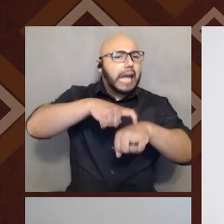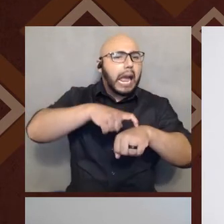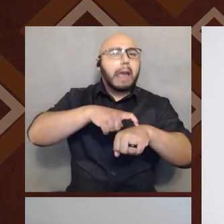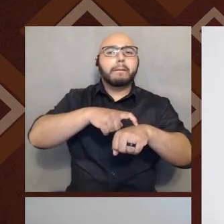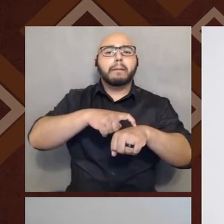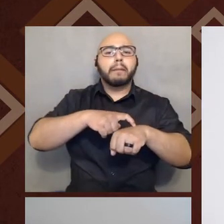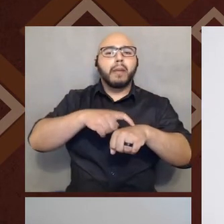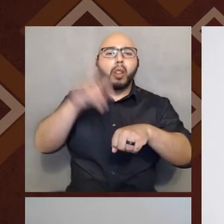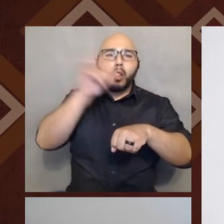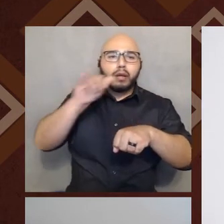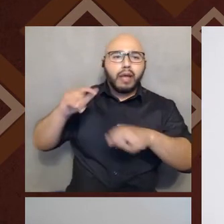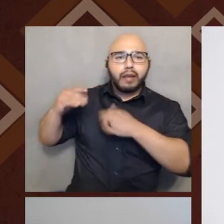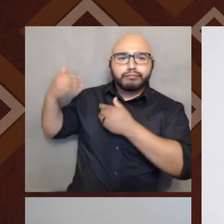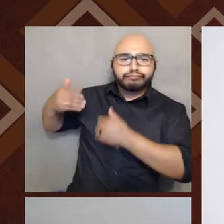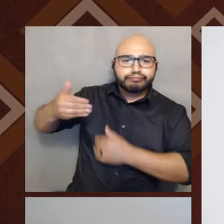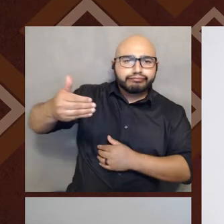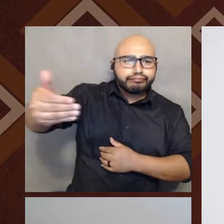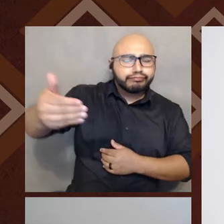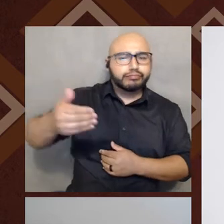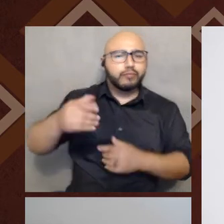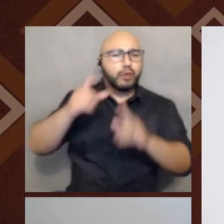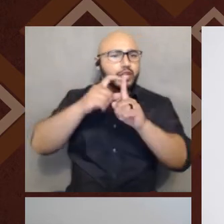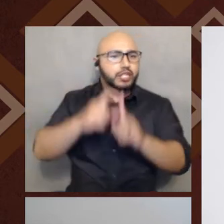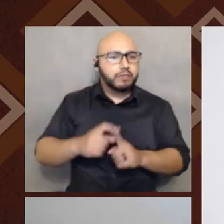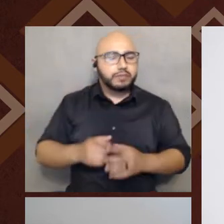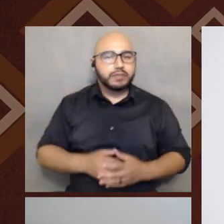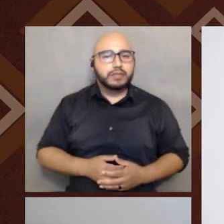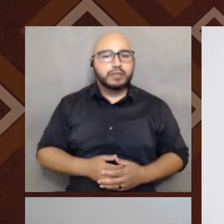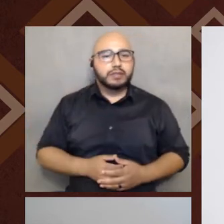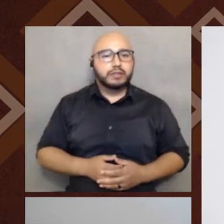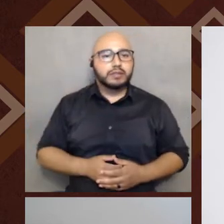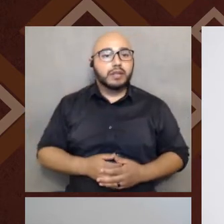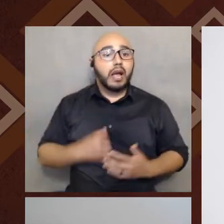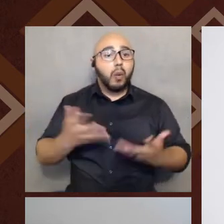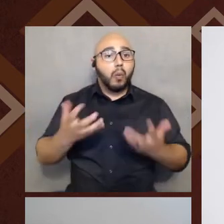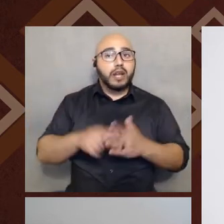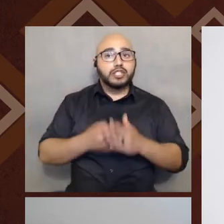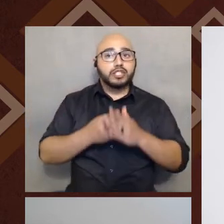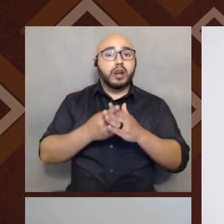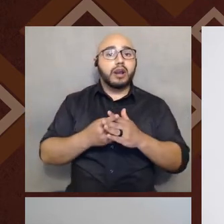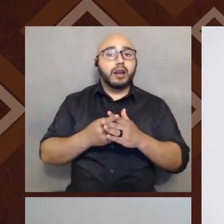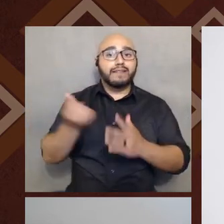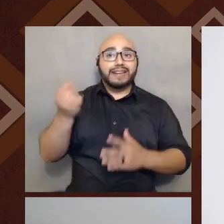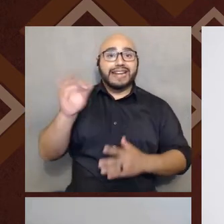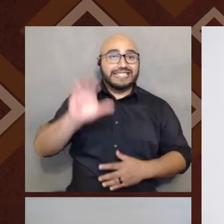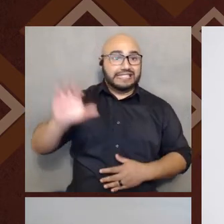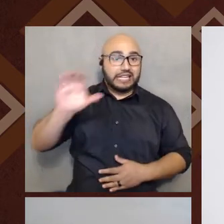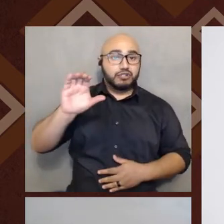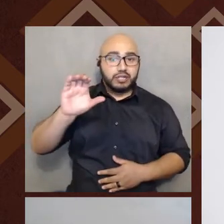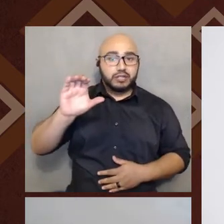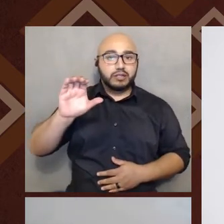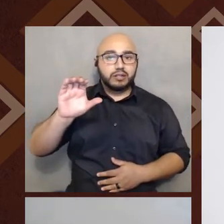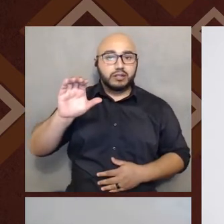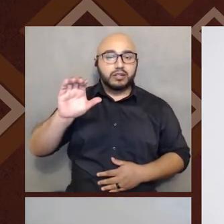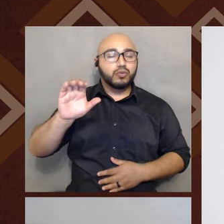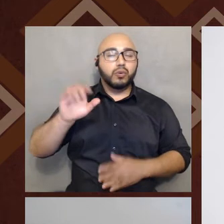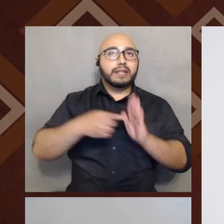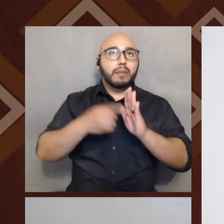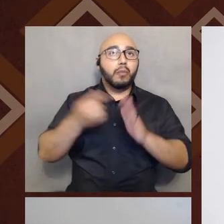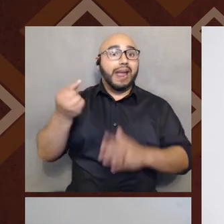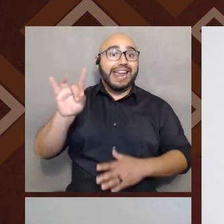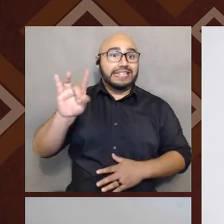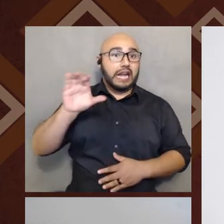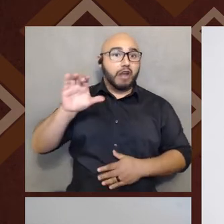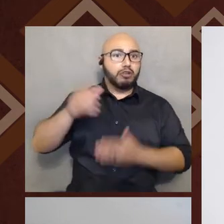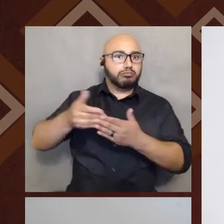Right. And so I wanted to start off by looking at the fact that, you know, the, the 19th century, right. Um, let's go back to the 1800s for a second,